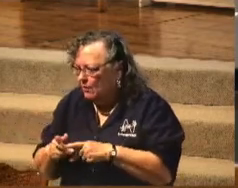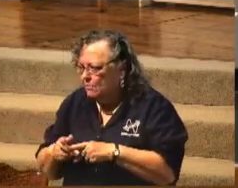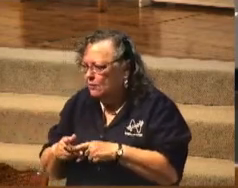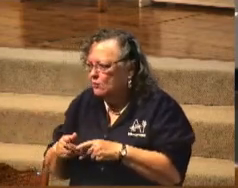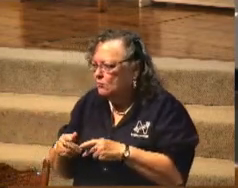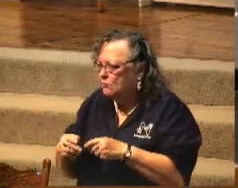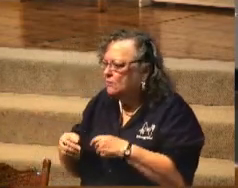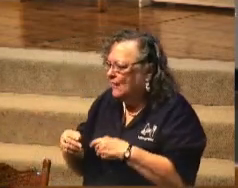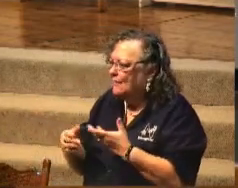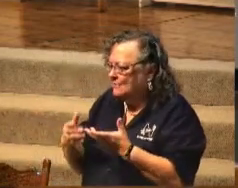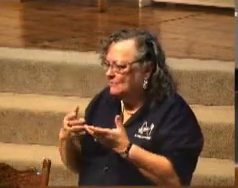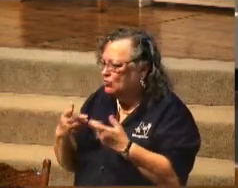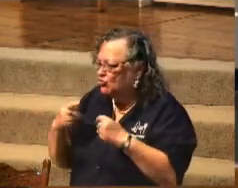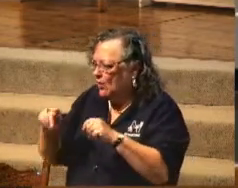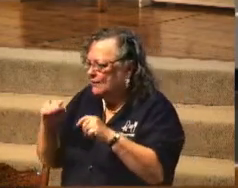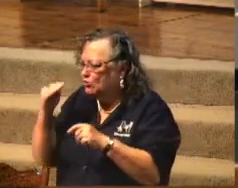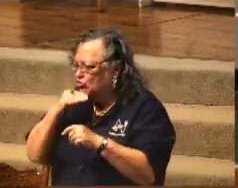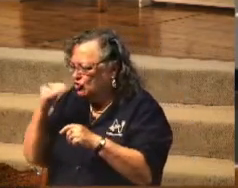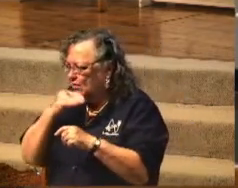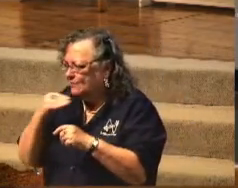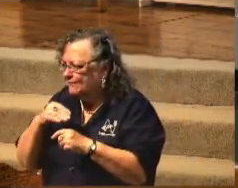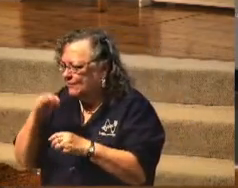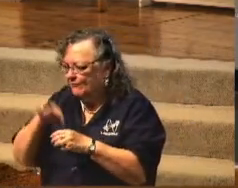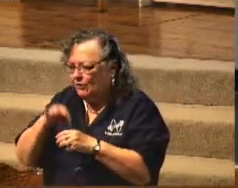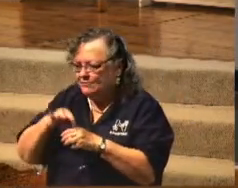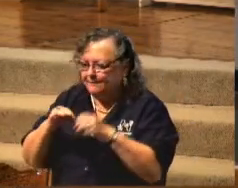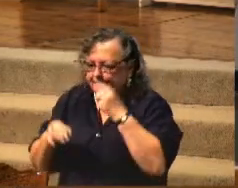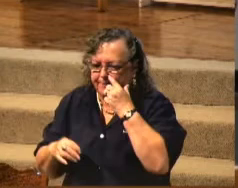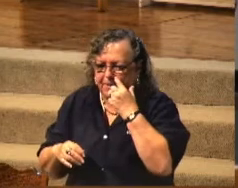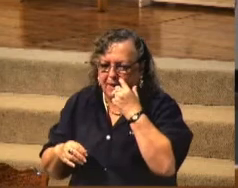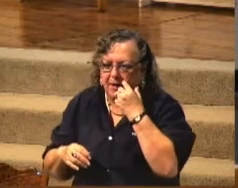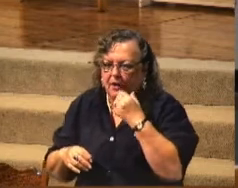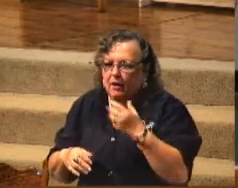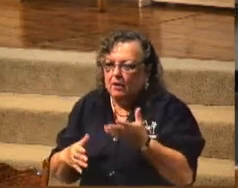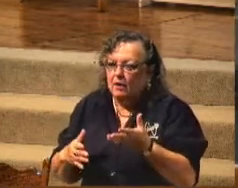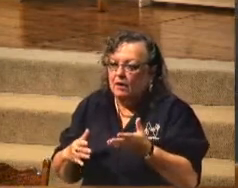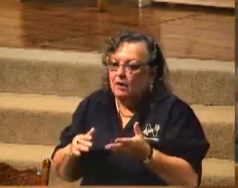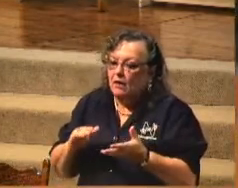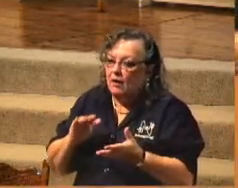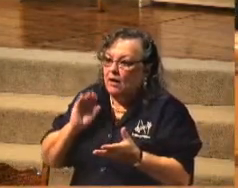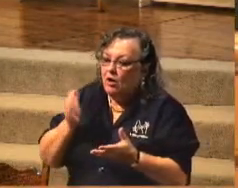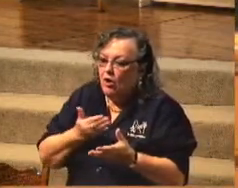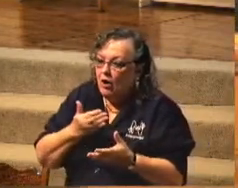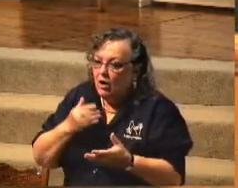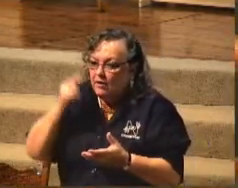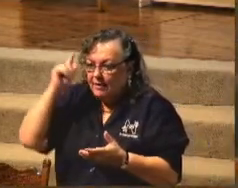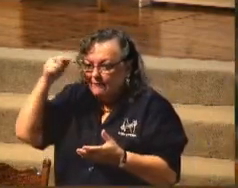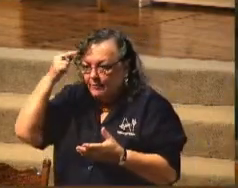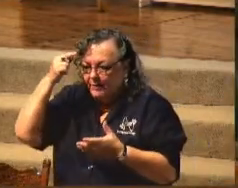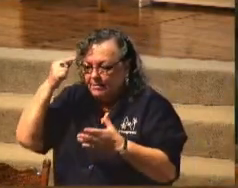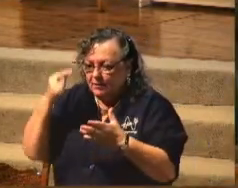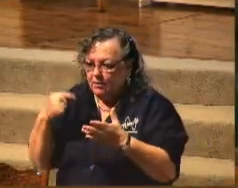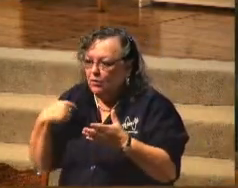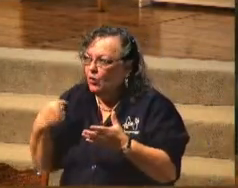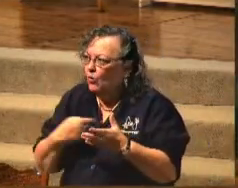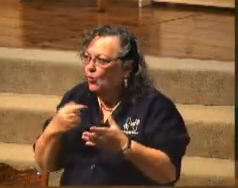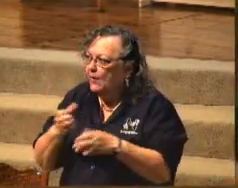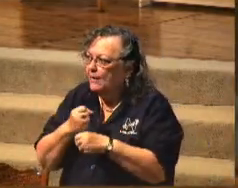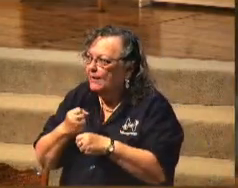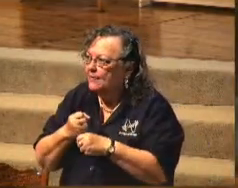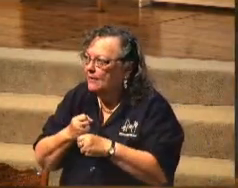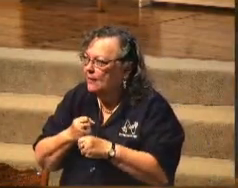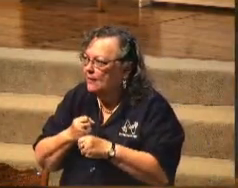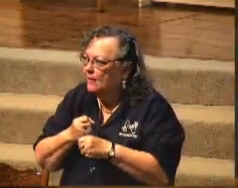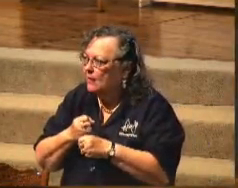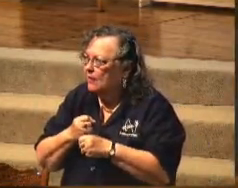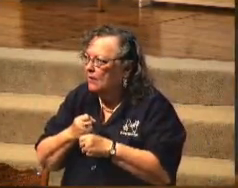taxes. And yes, that's part of it. But in our form of government, you know what we get to do? In Rome, they didn't